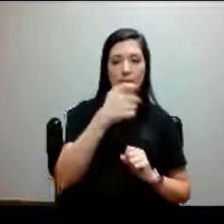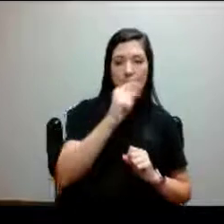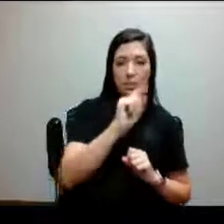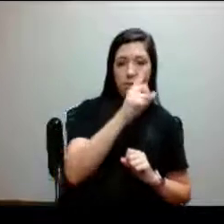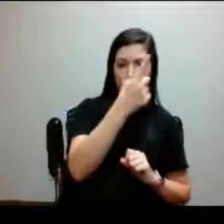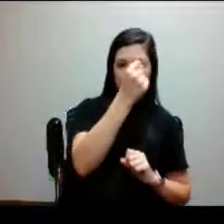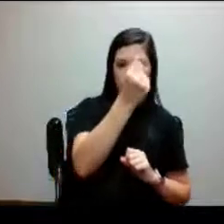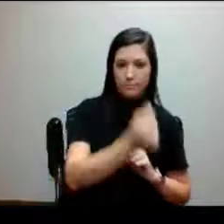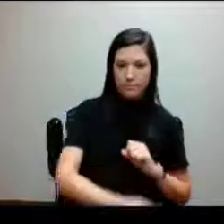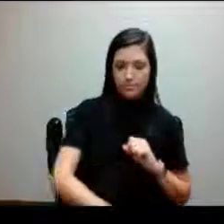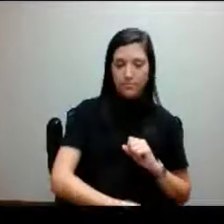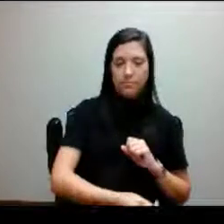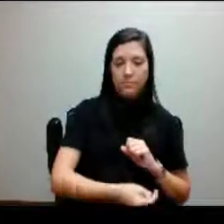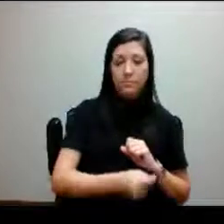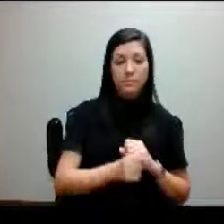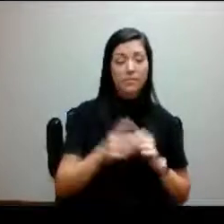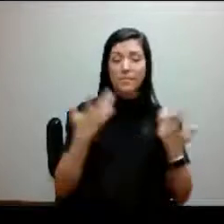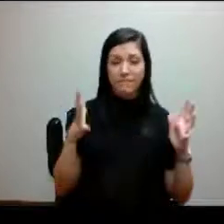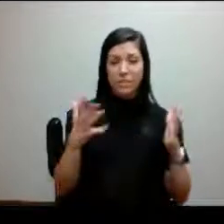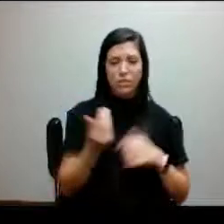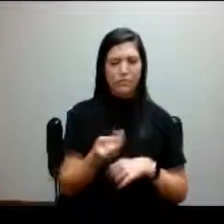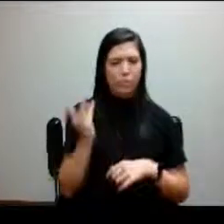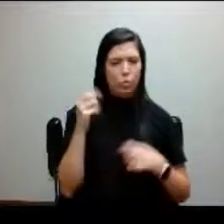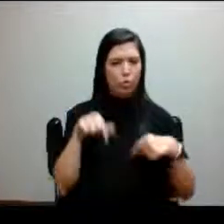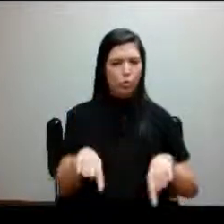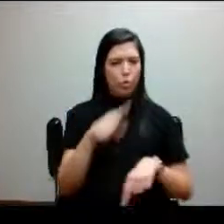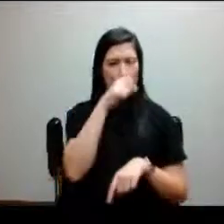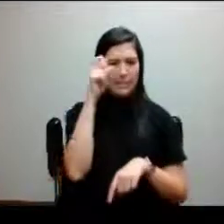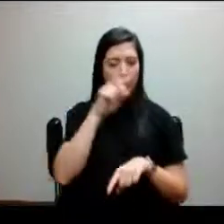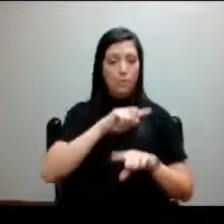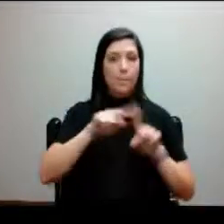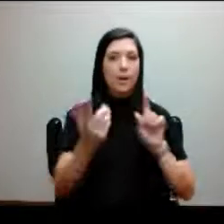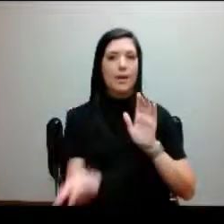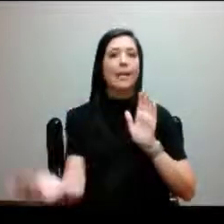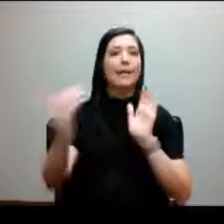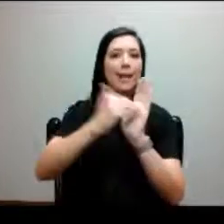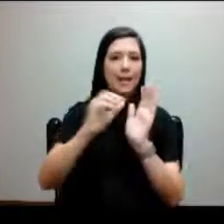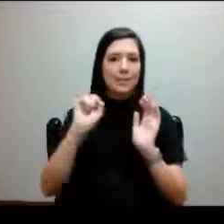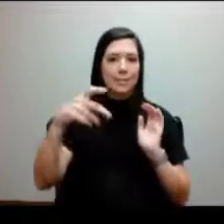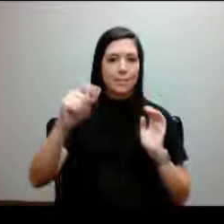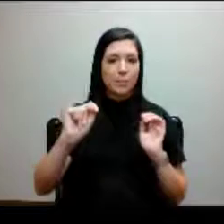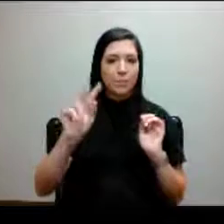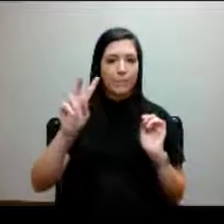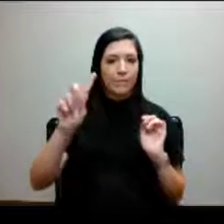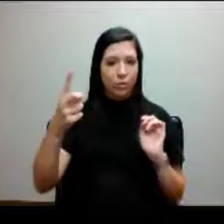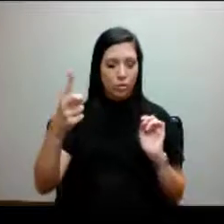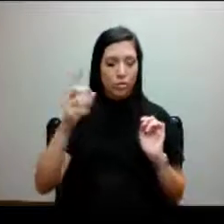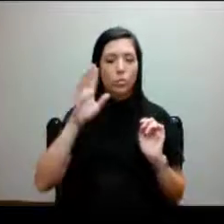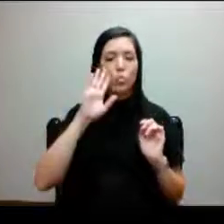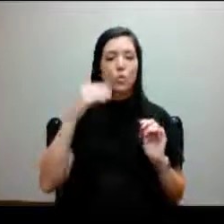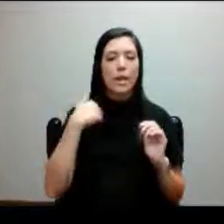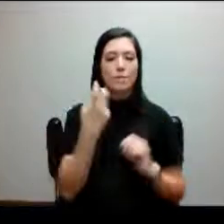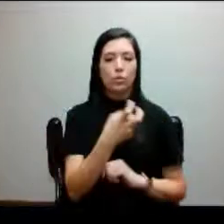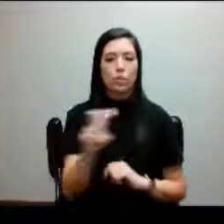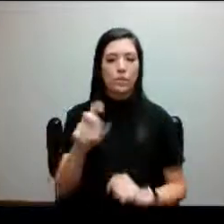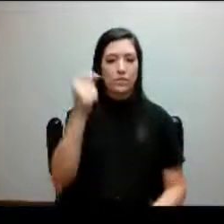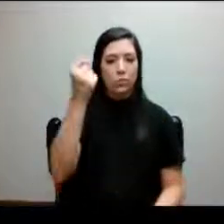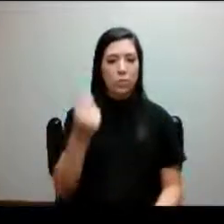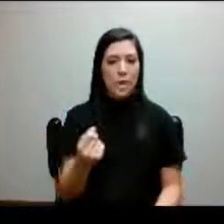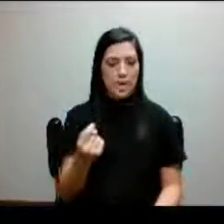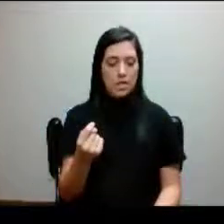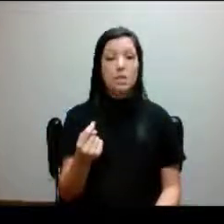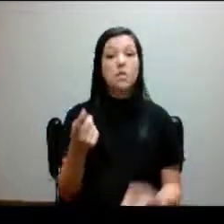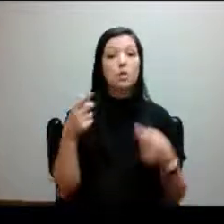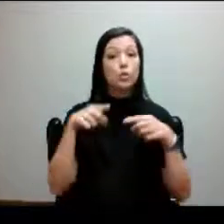did several this summer, but starting back again September 1, they'll have Transfer Tuesday. during these